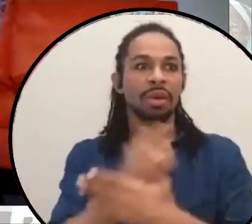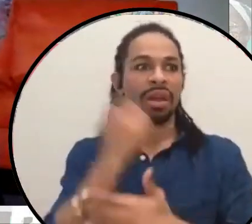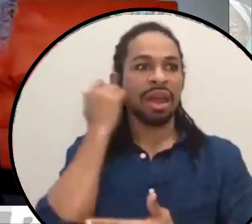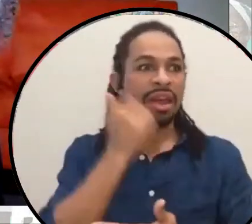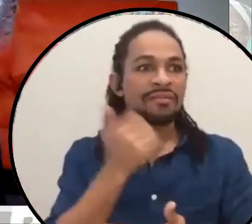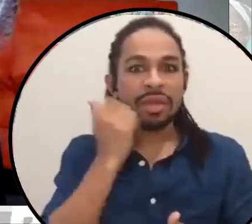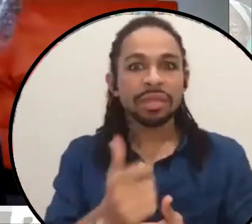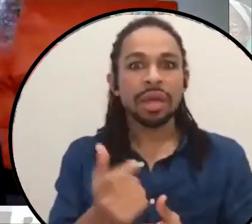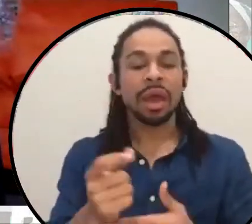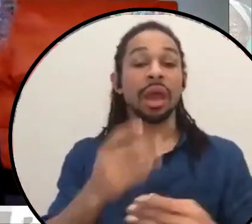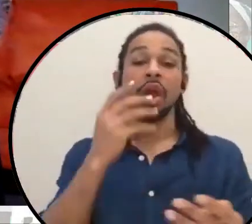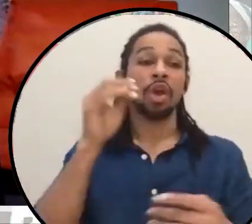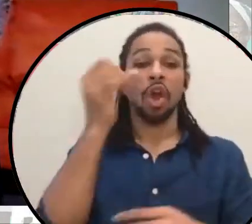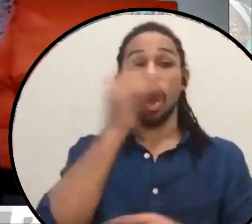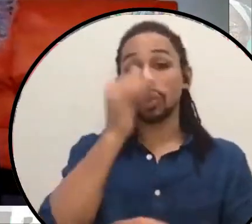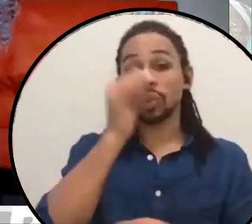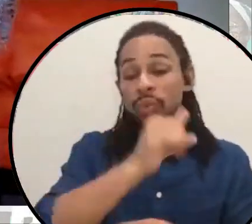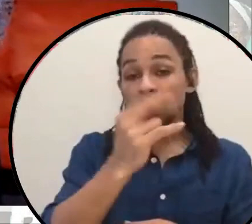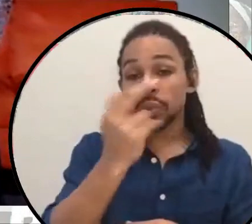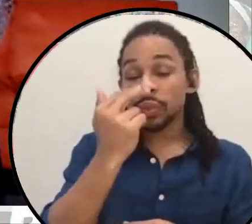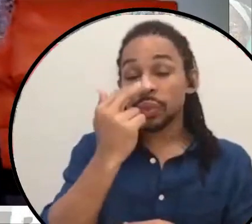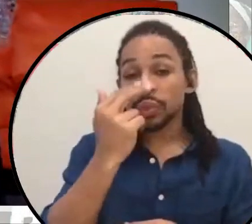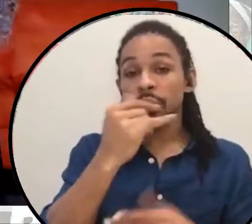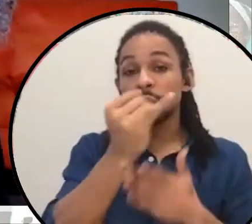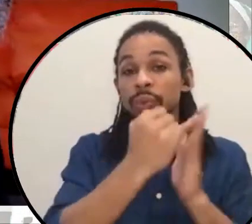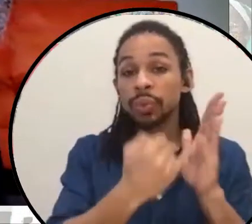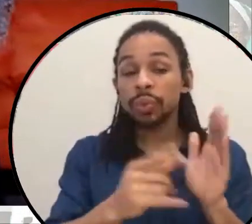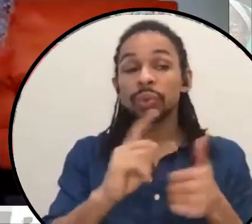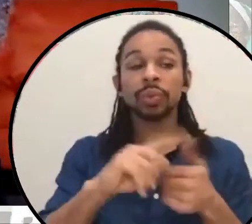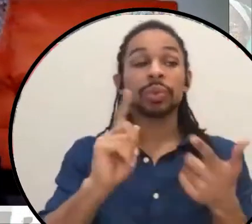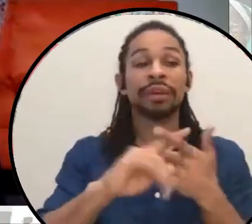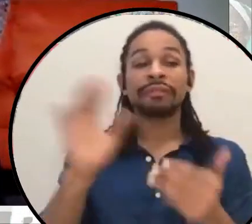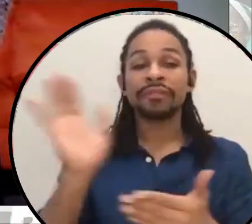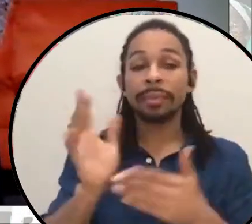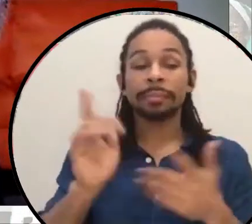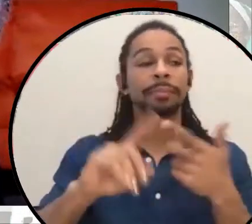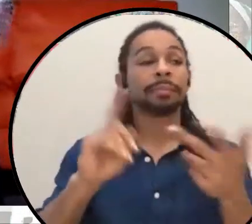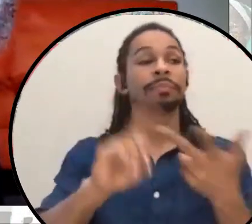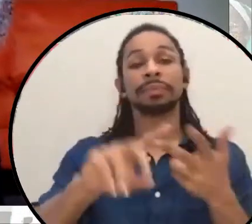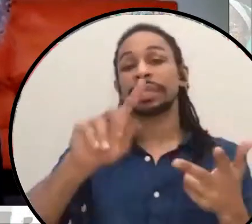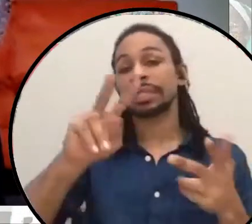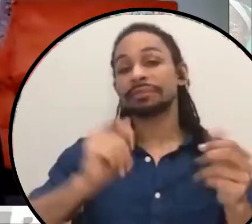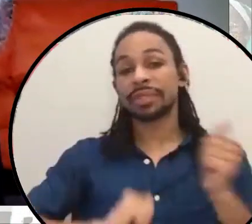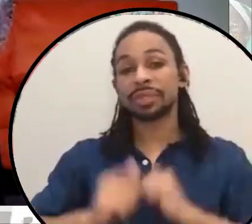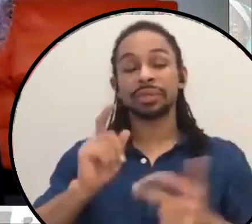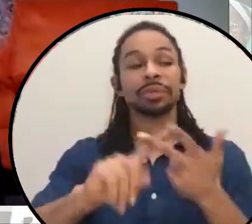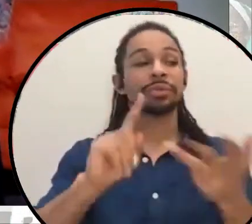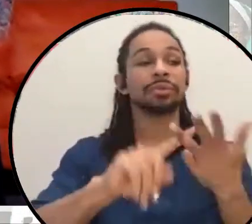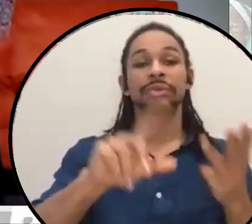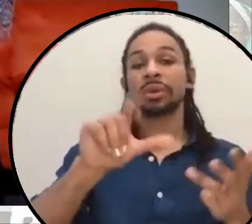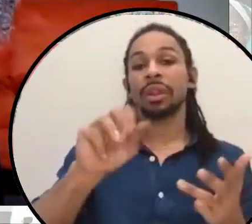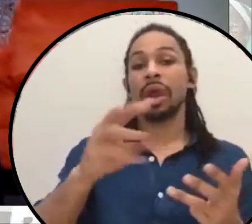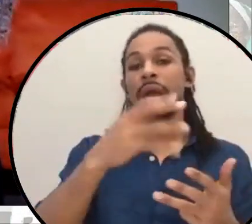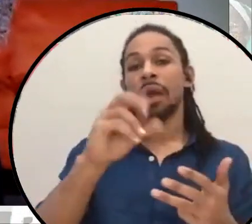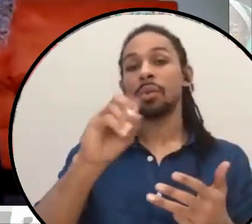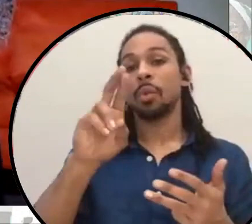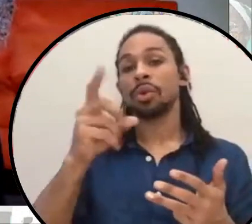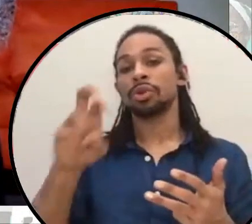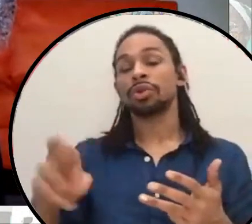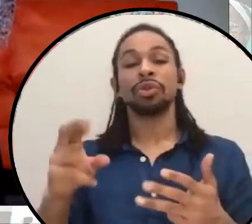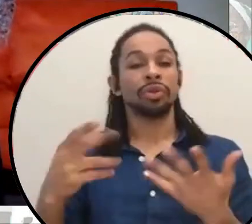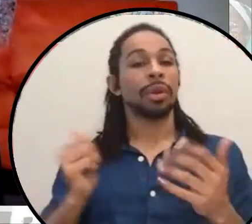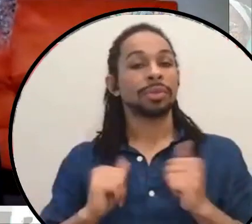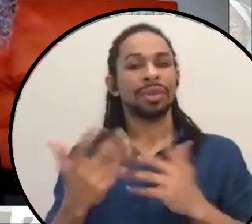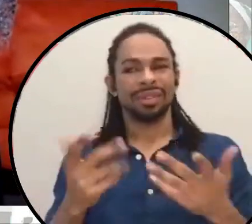was a cartoon or, um, a film or a TV show or law and order episode, um, there was always something.